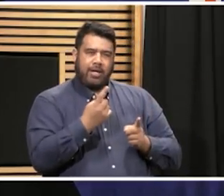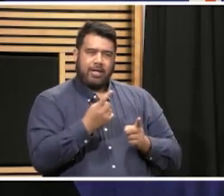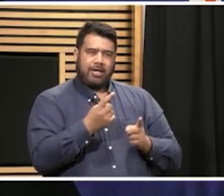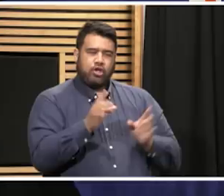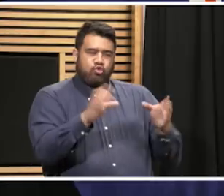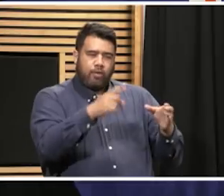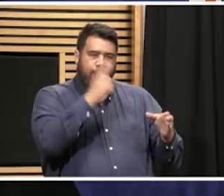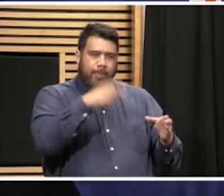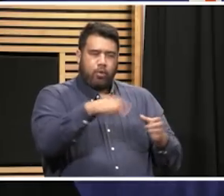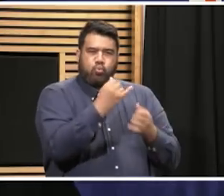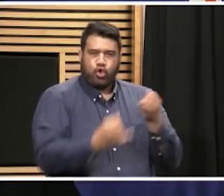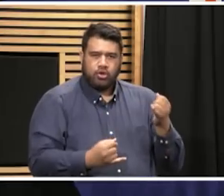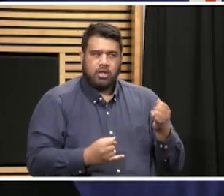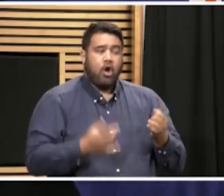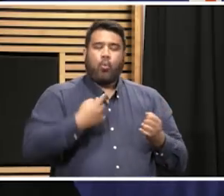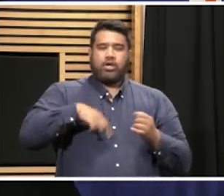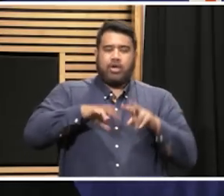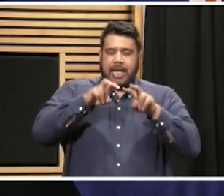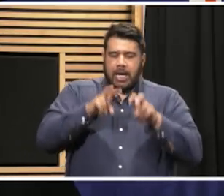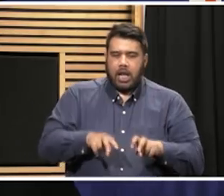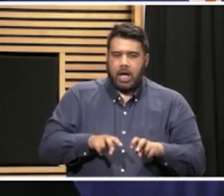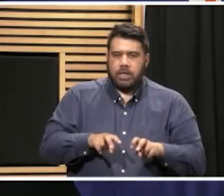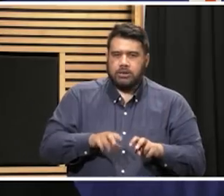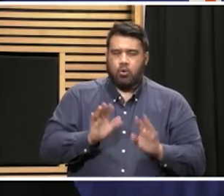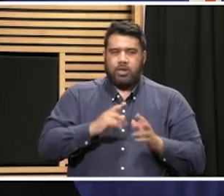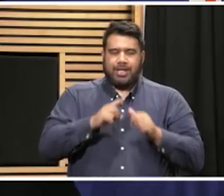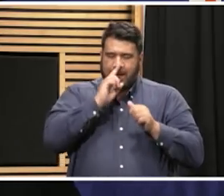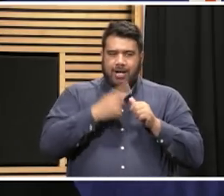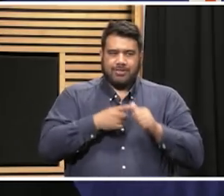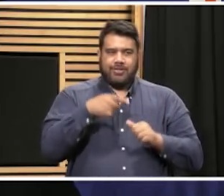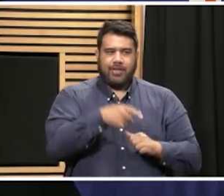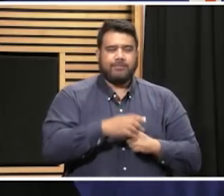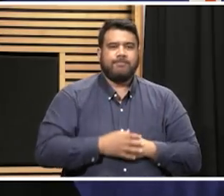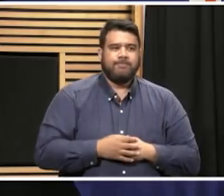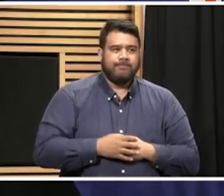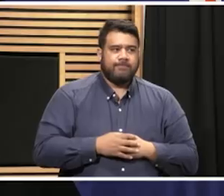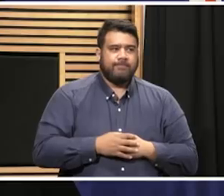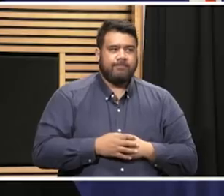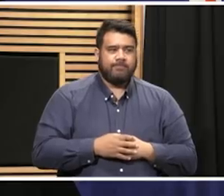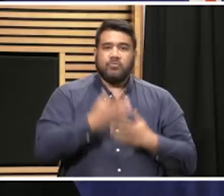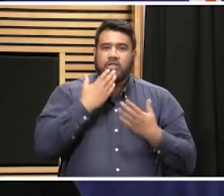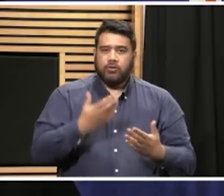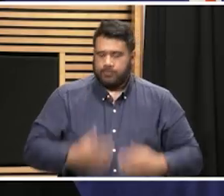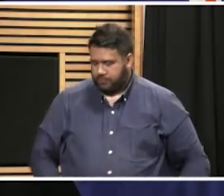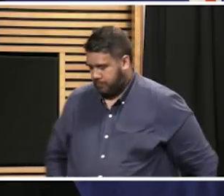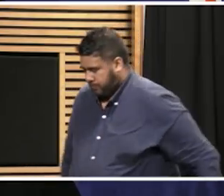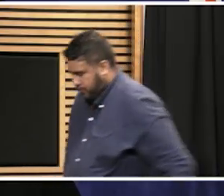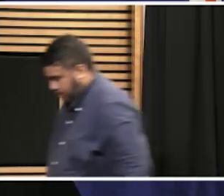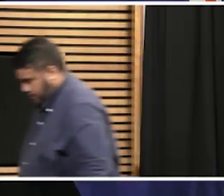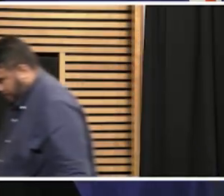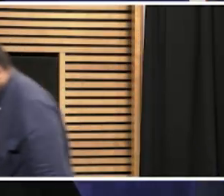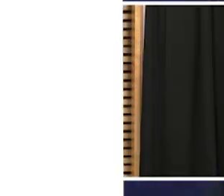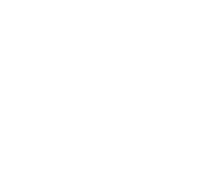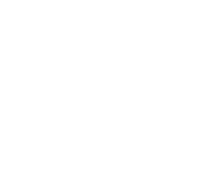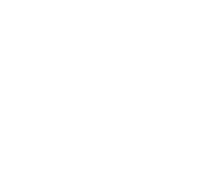compliant? We haven't done the analytics on that yet, maybe, but no, we don't have the answer to that. Good. Thank you very much. Thank